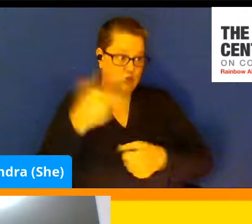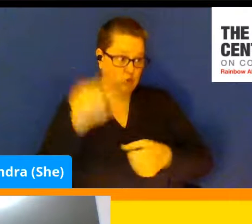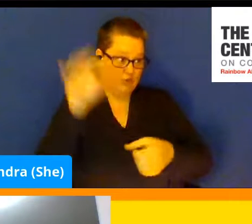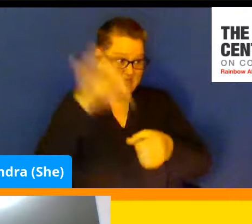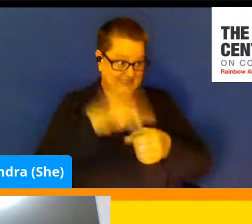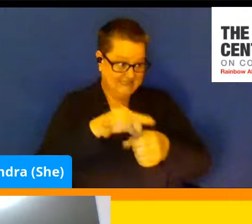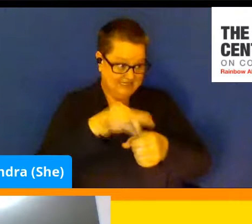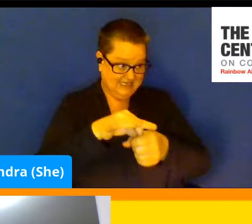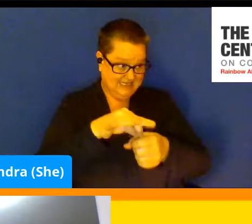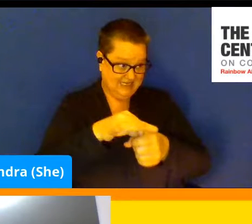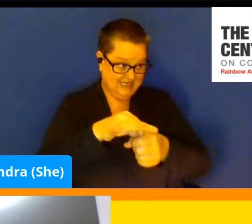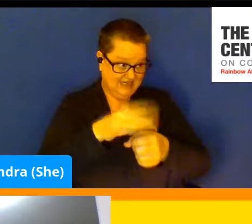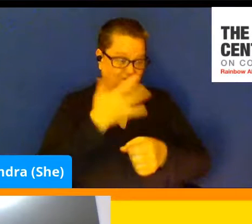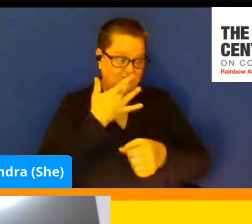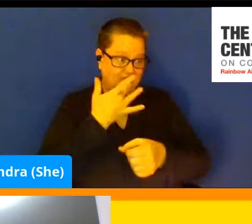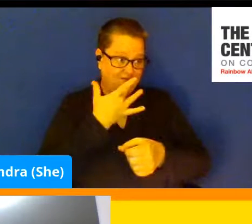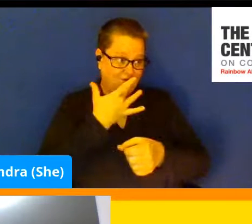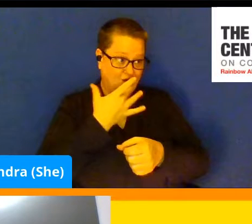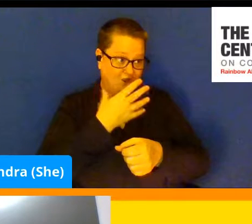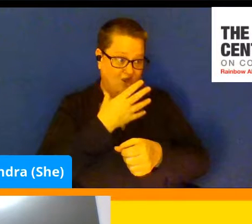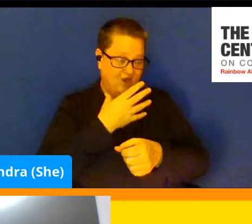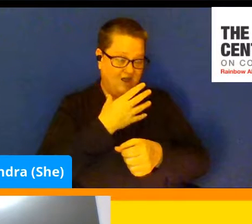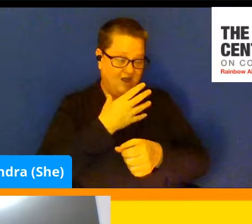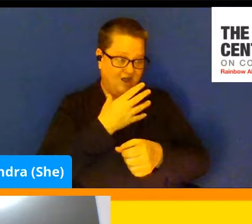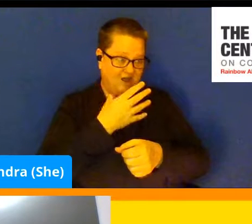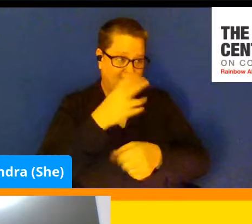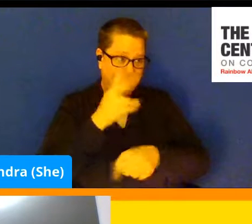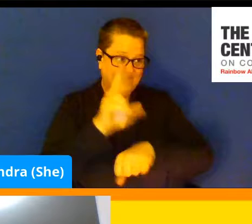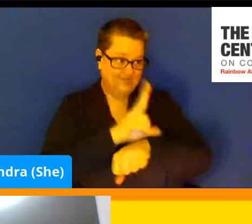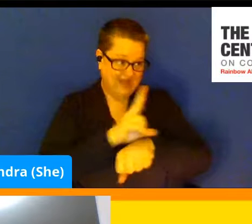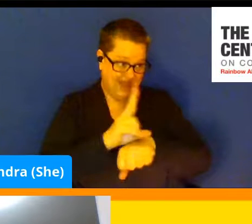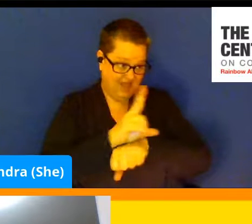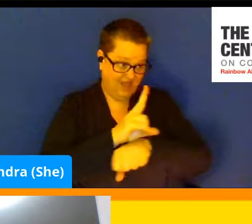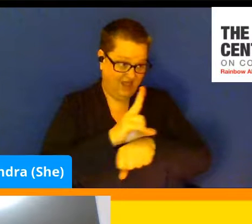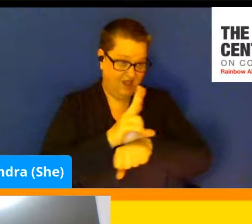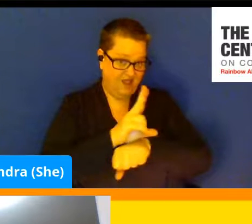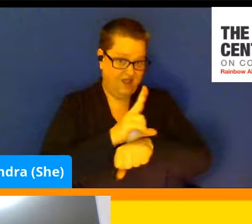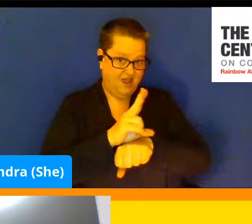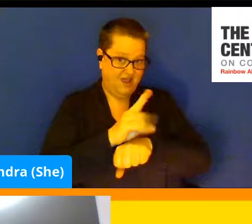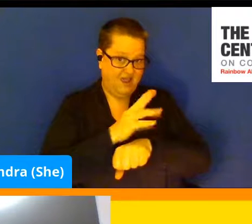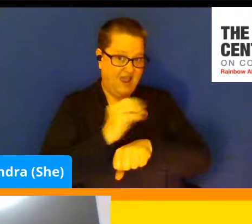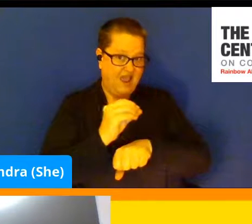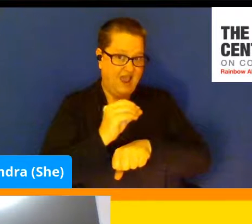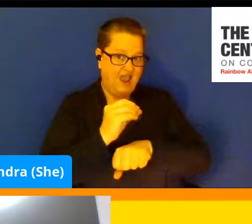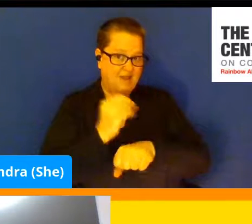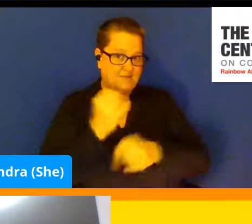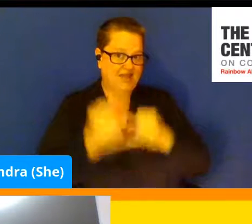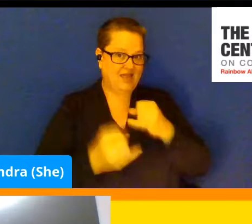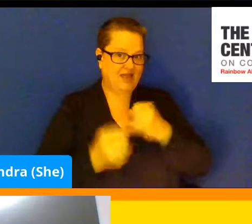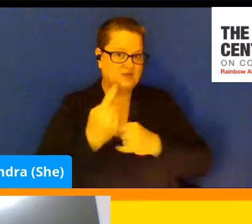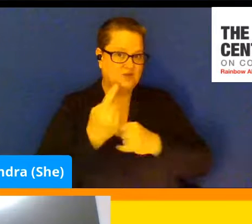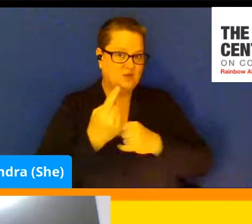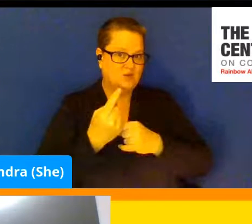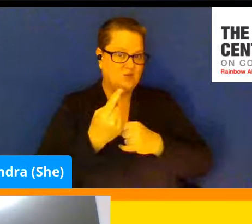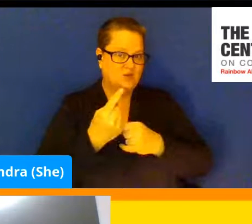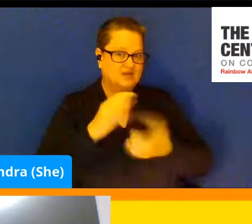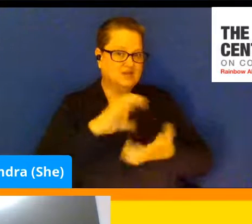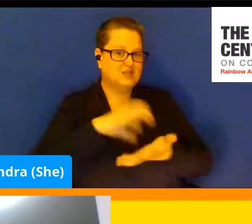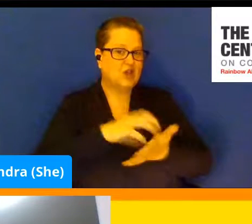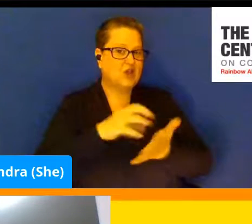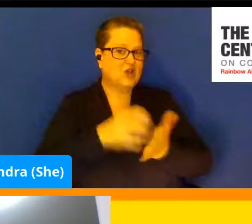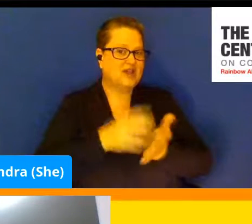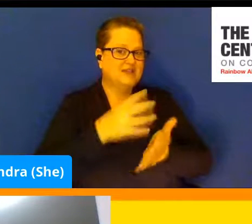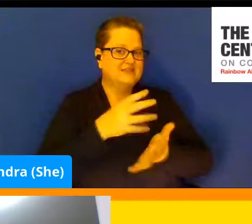vanilla and my last one was cookies and cream. Nice.